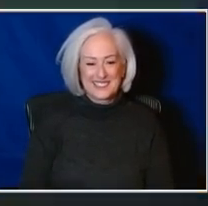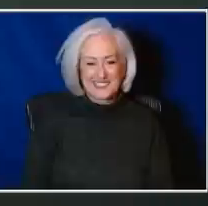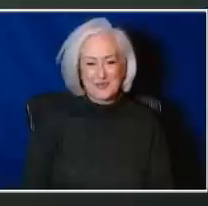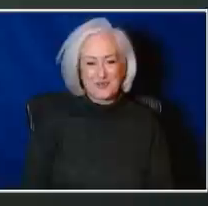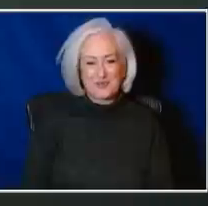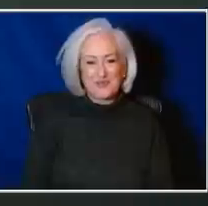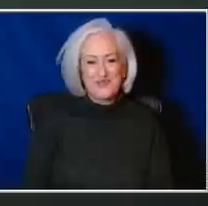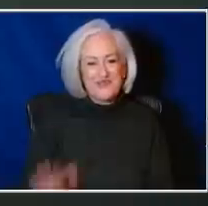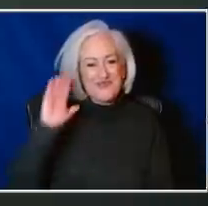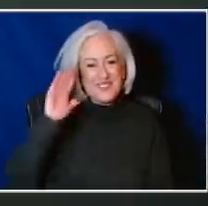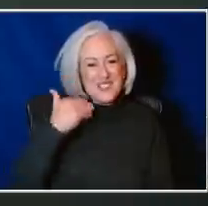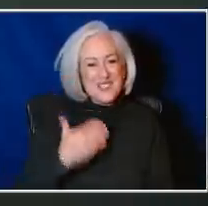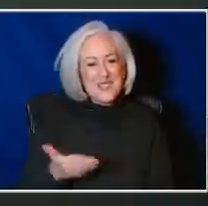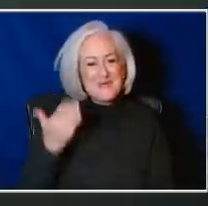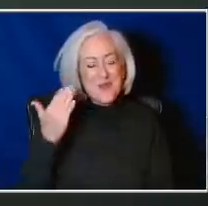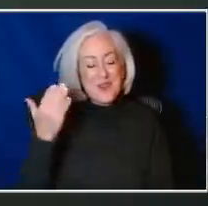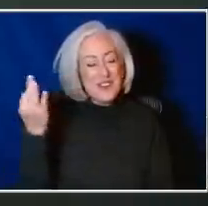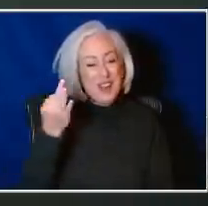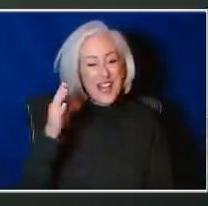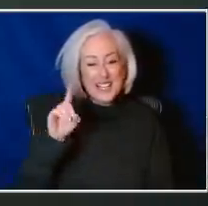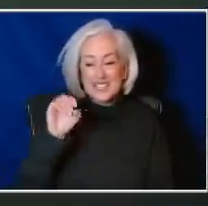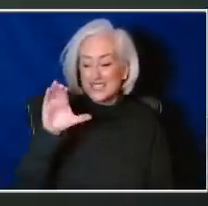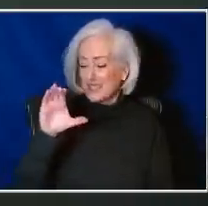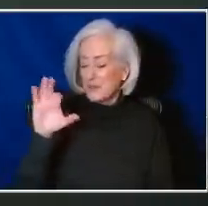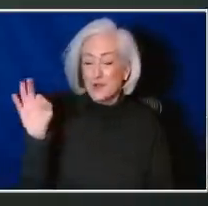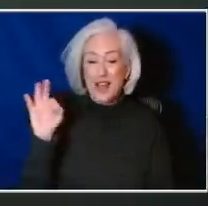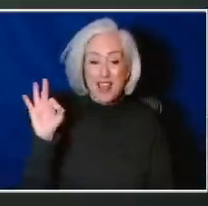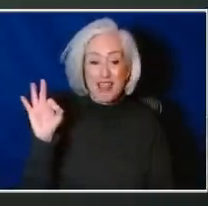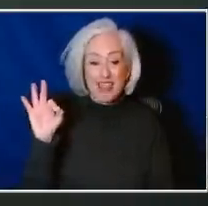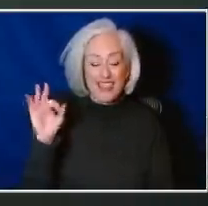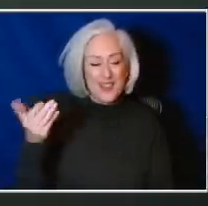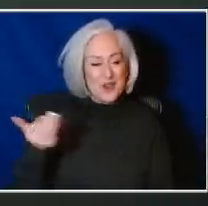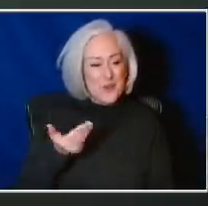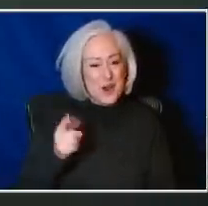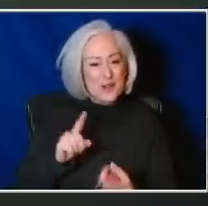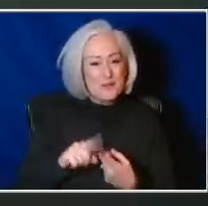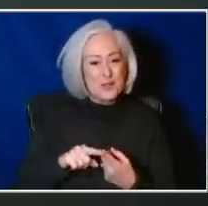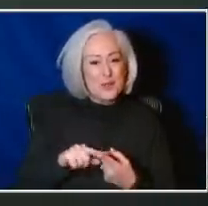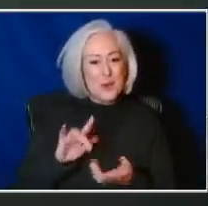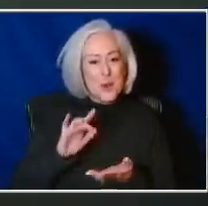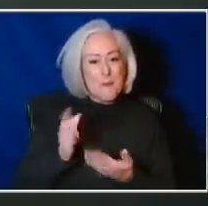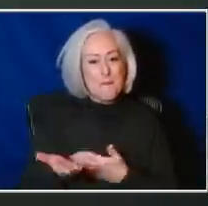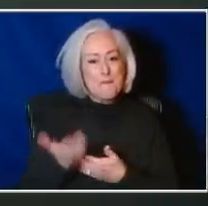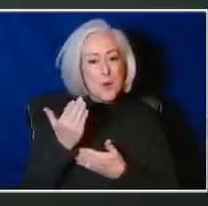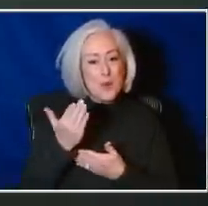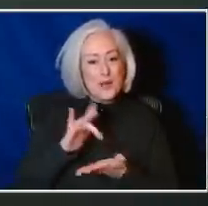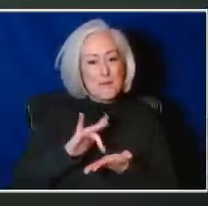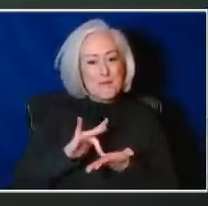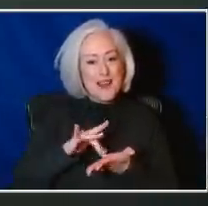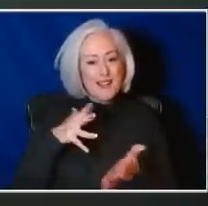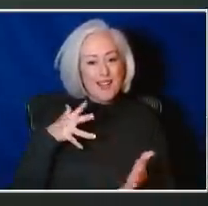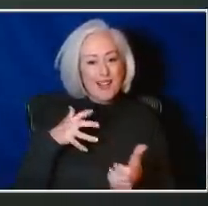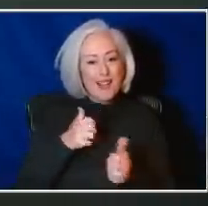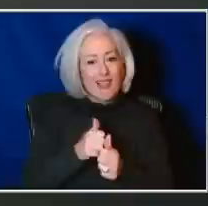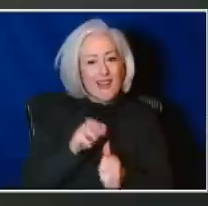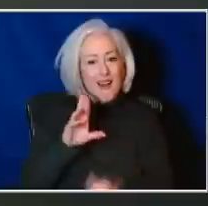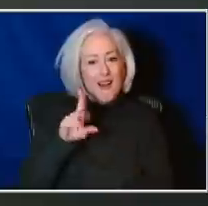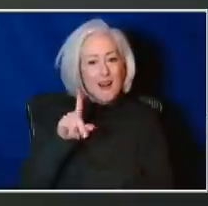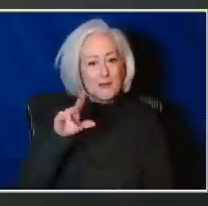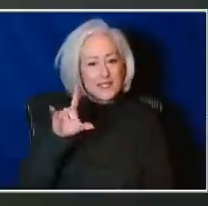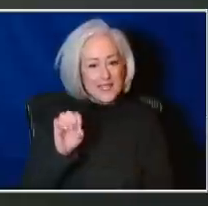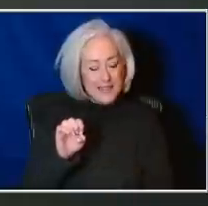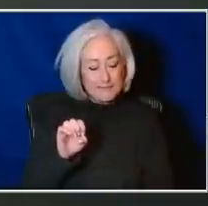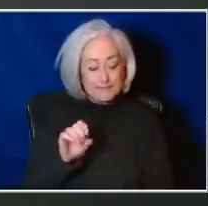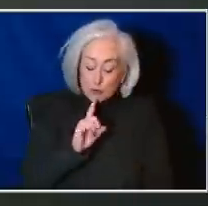Hey, good morning. It's Friday, December the 9th. Welcome to the Morning Medical Update. It's true. I'm not Jessica